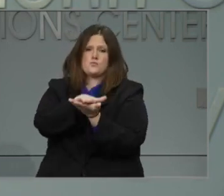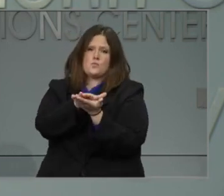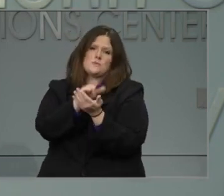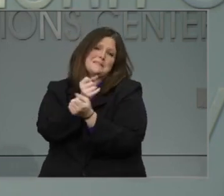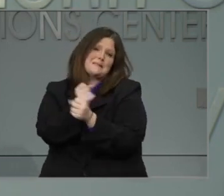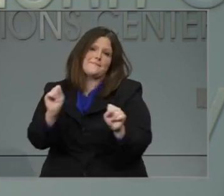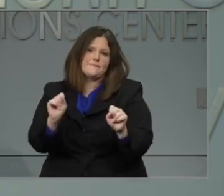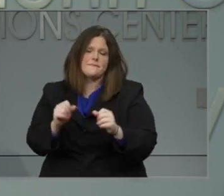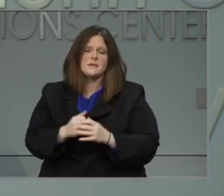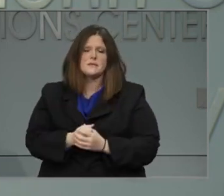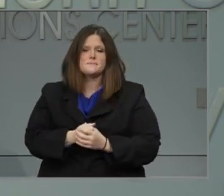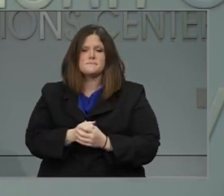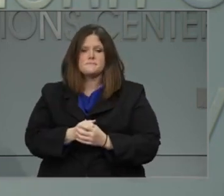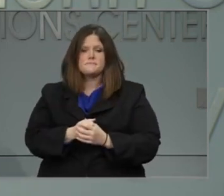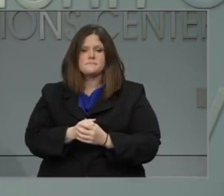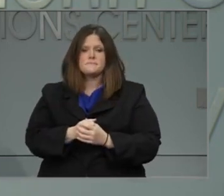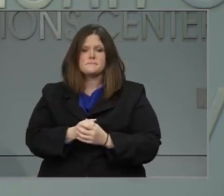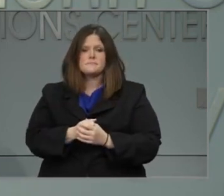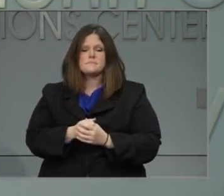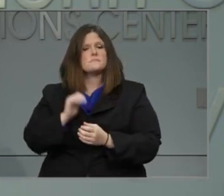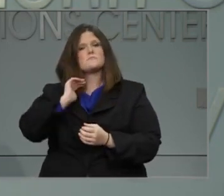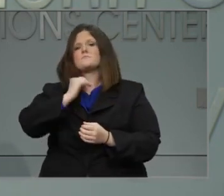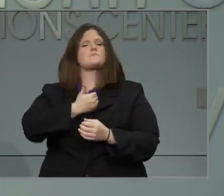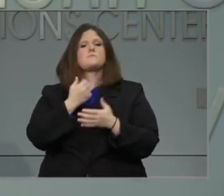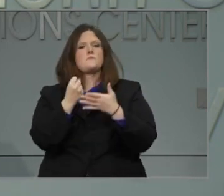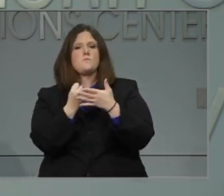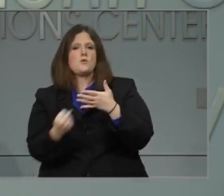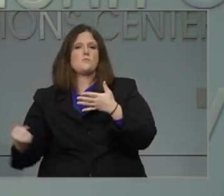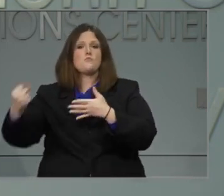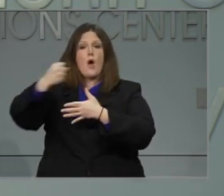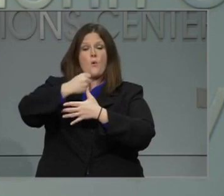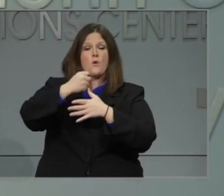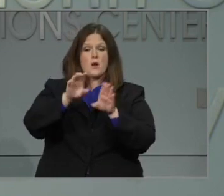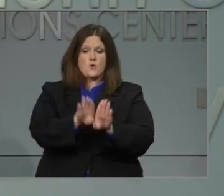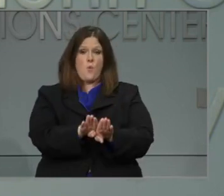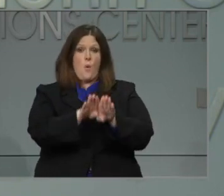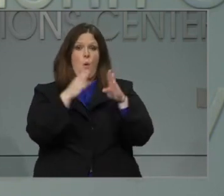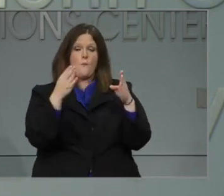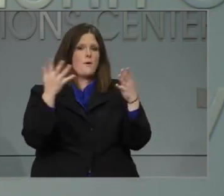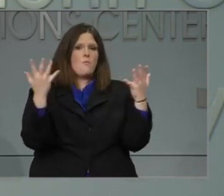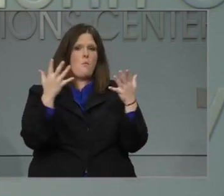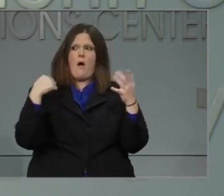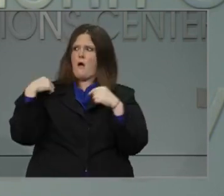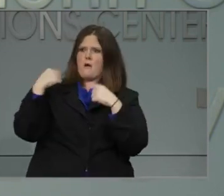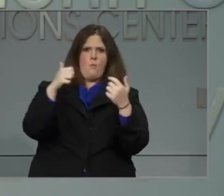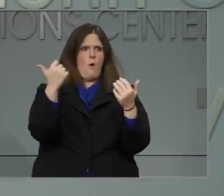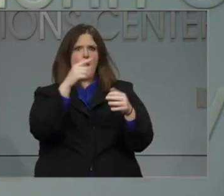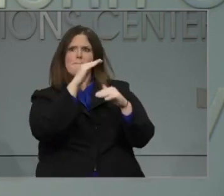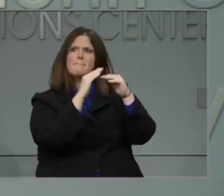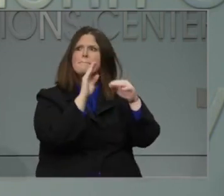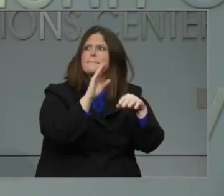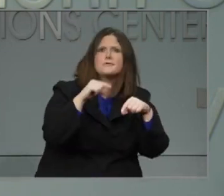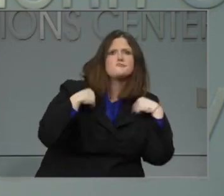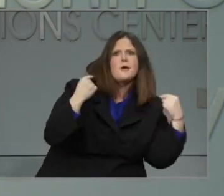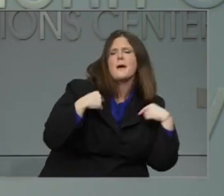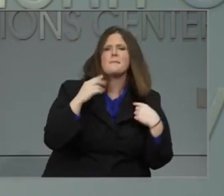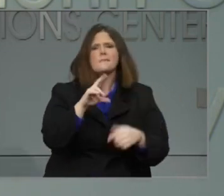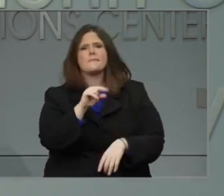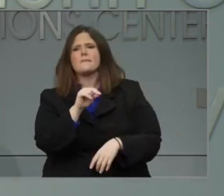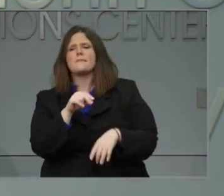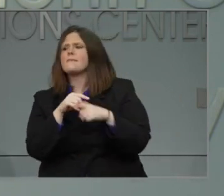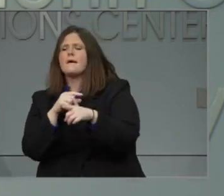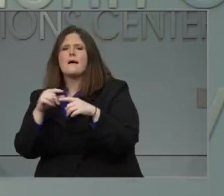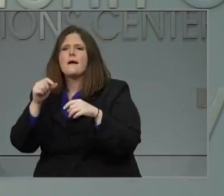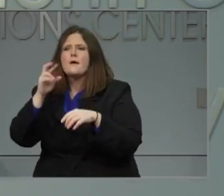The number one opening priority during this pandemic has been our schools, and our continuing progress in fighting